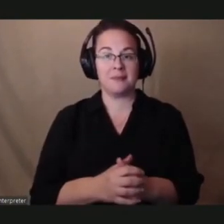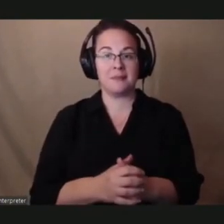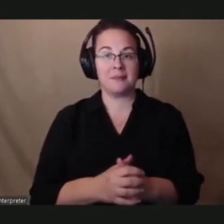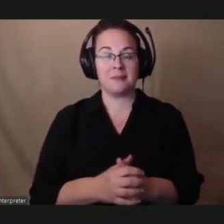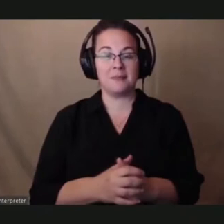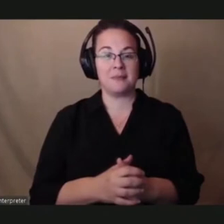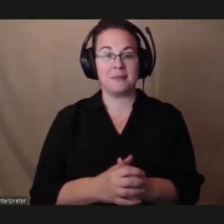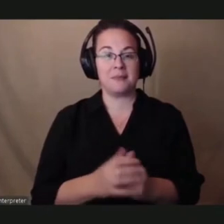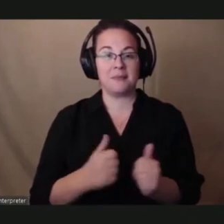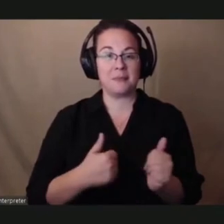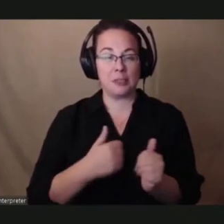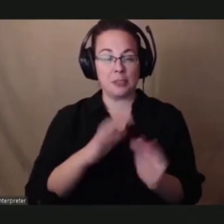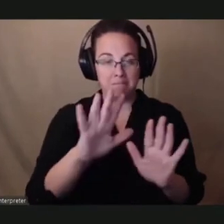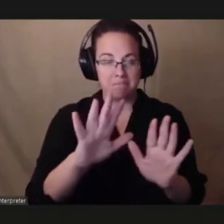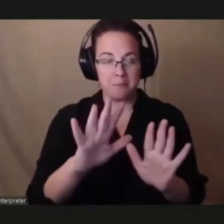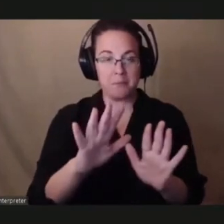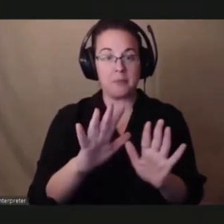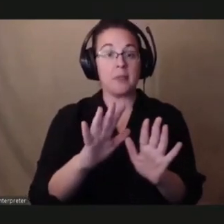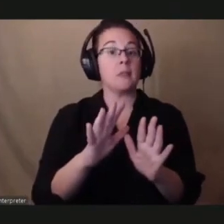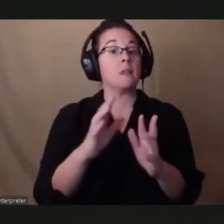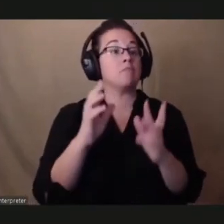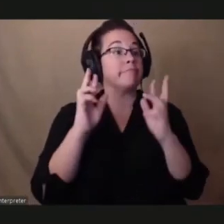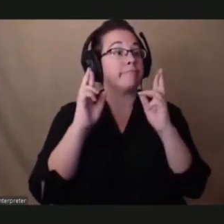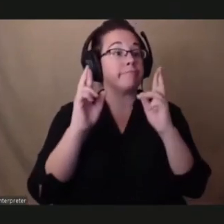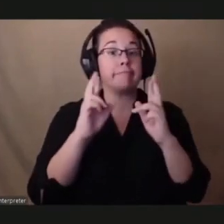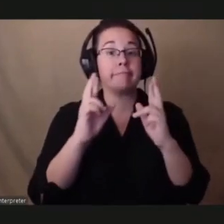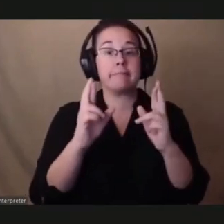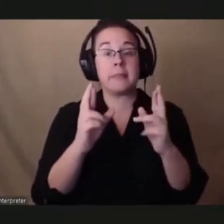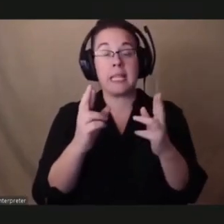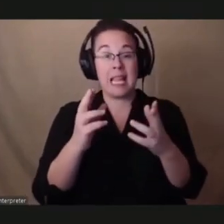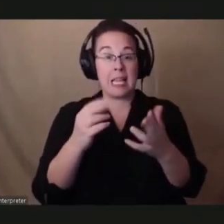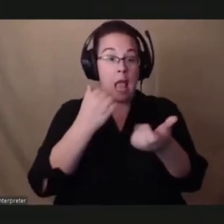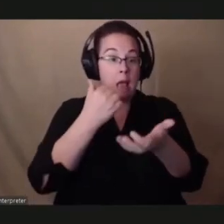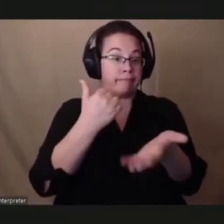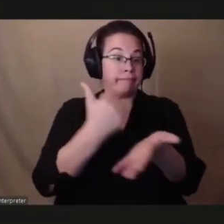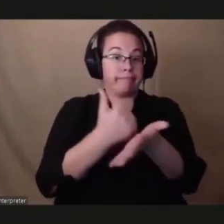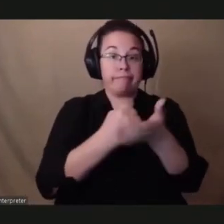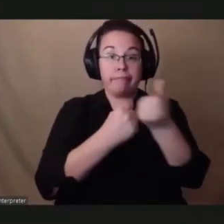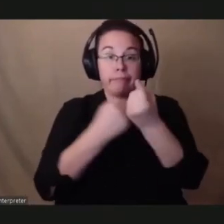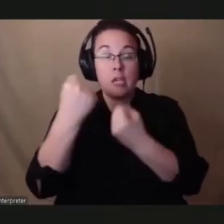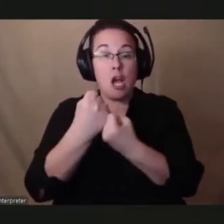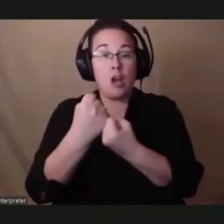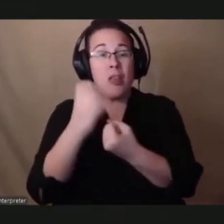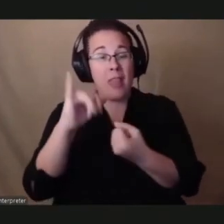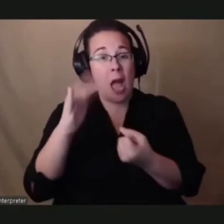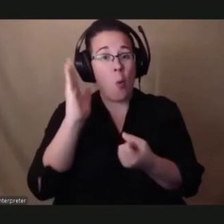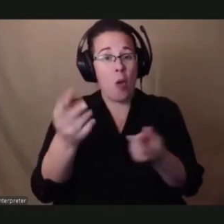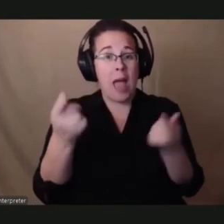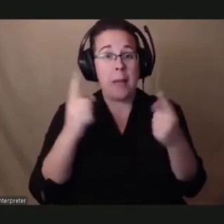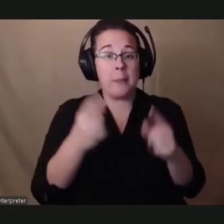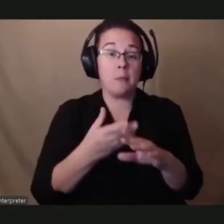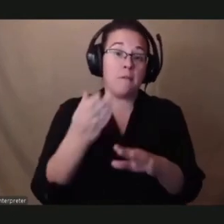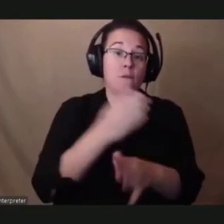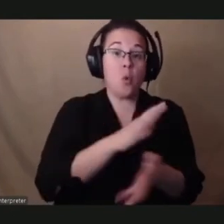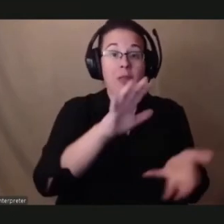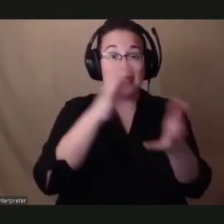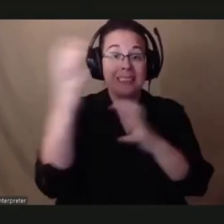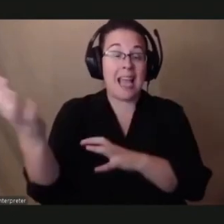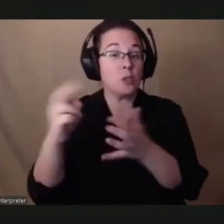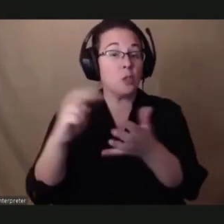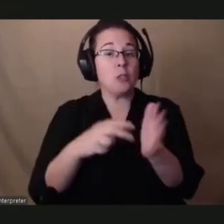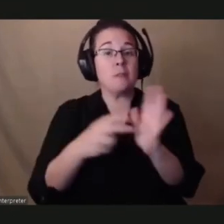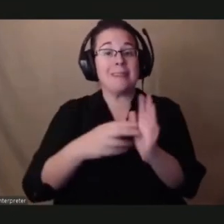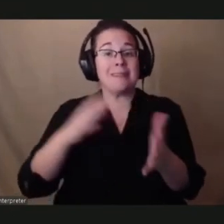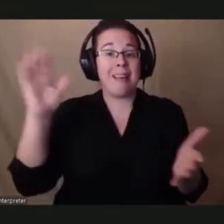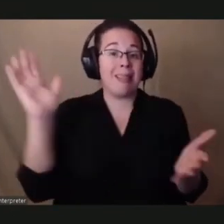Ideally, coordination and mutual assistance would begin before the disaster hits so that we can minimize the interruptions to vital communications throughout